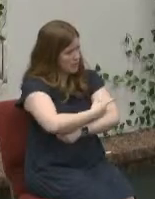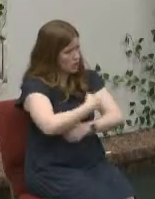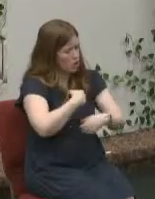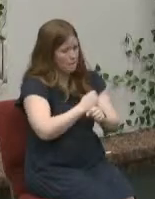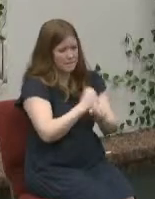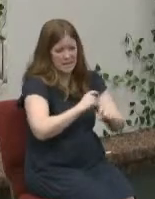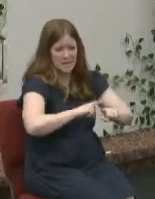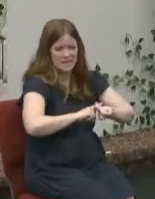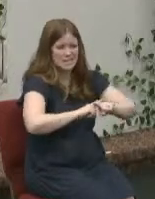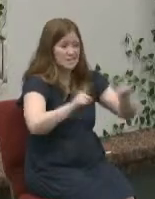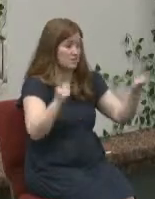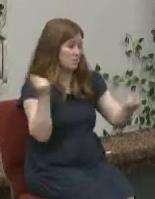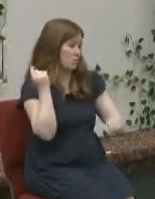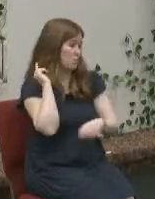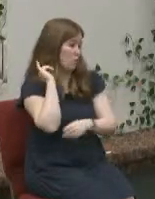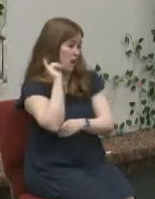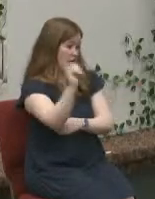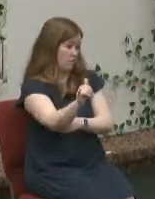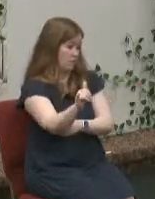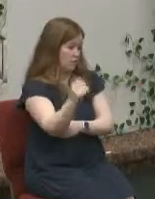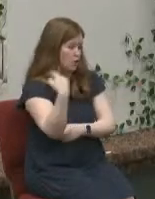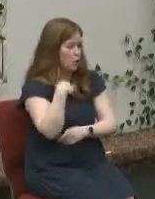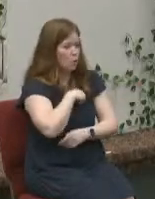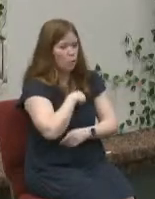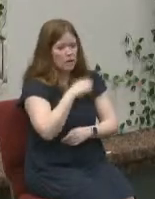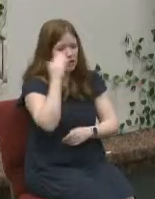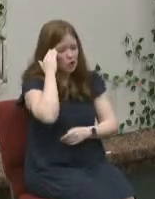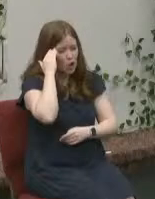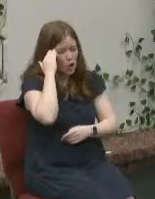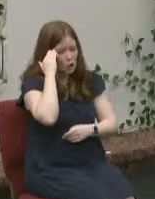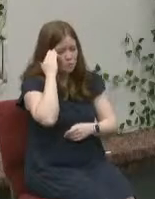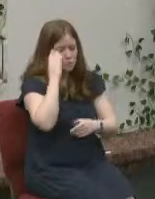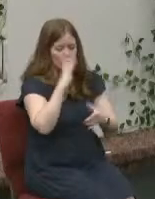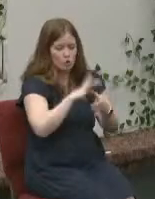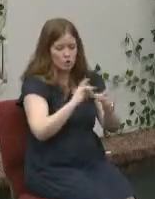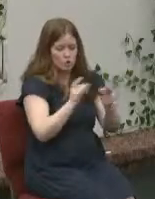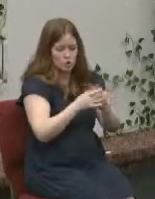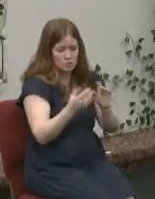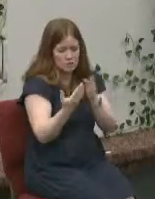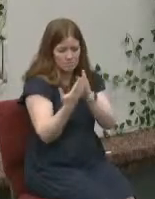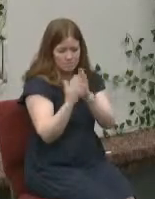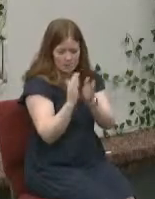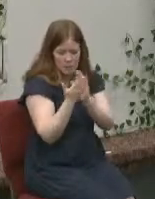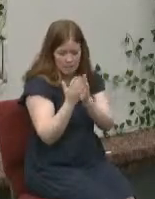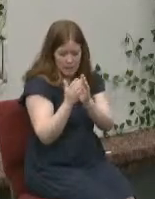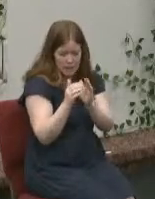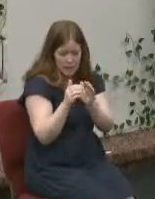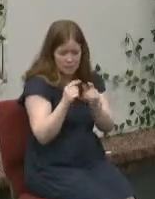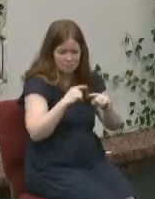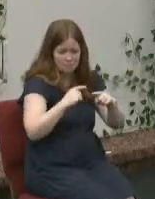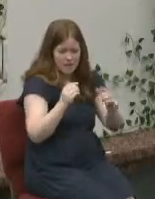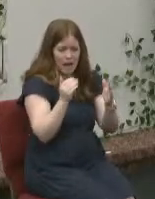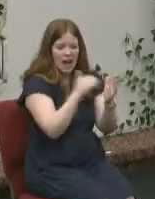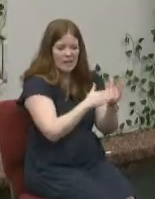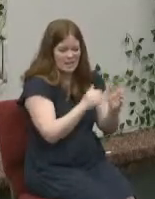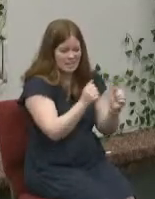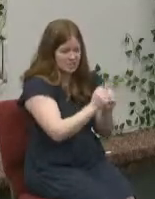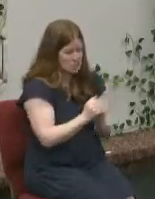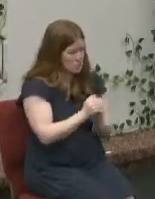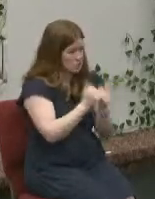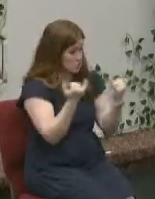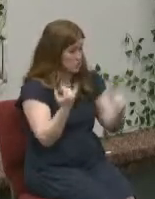competing narratives now we all know competing narratives maybe in a more simple way to make it obvious to you even today